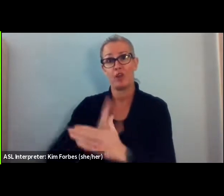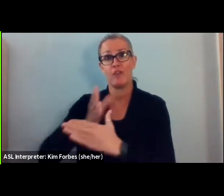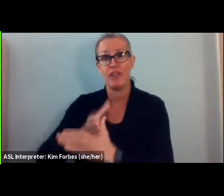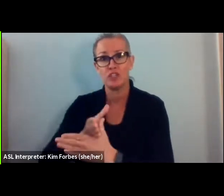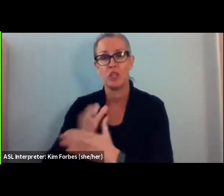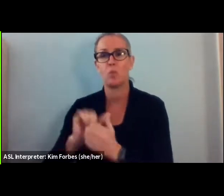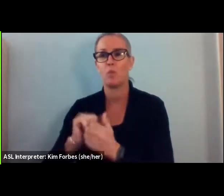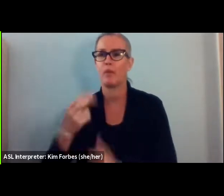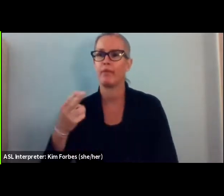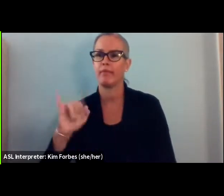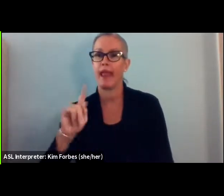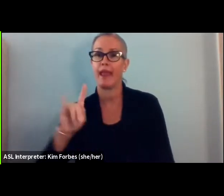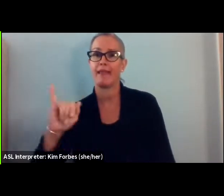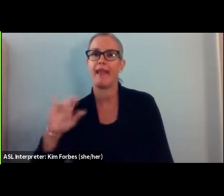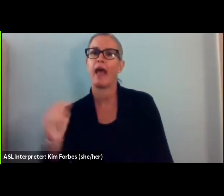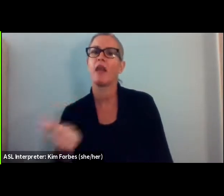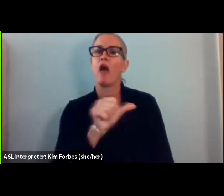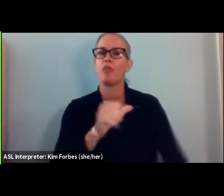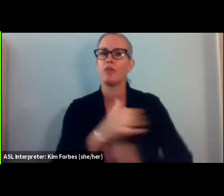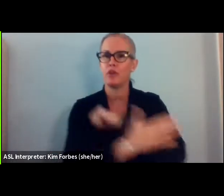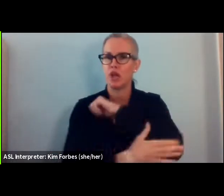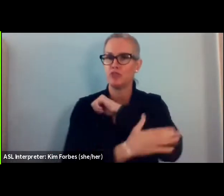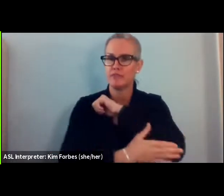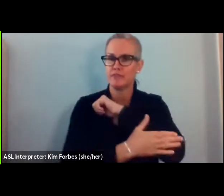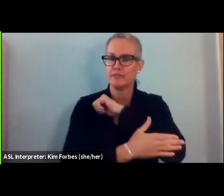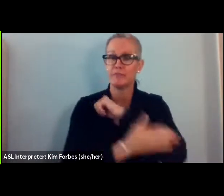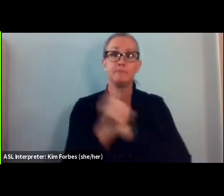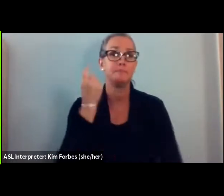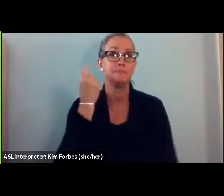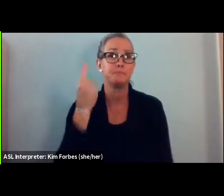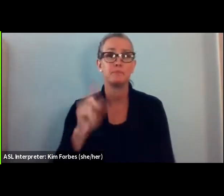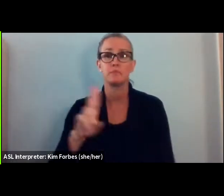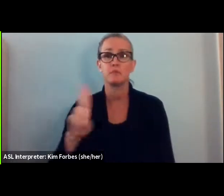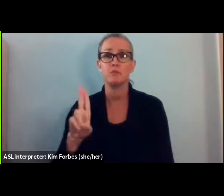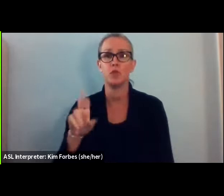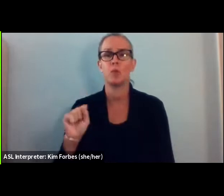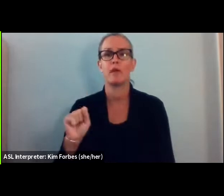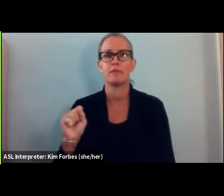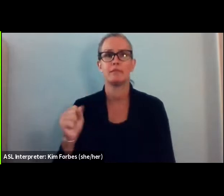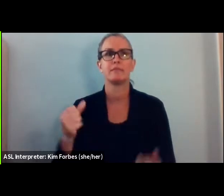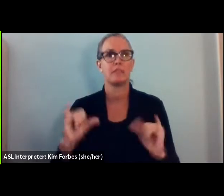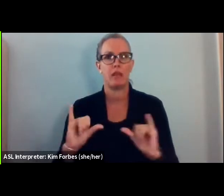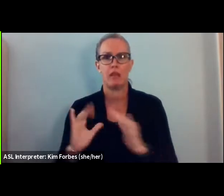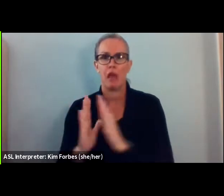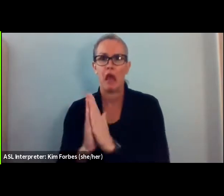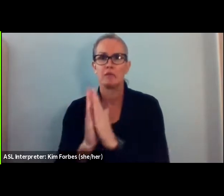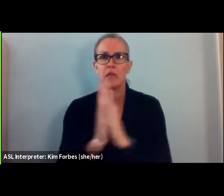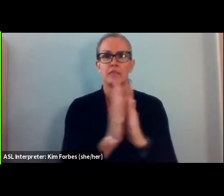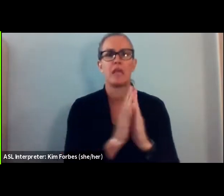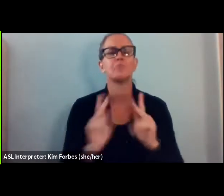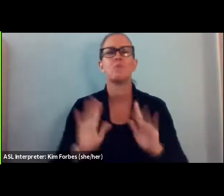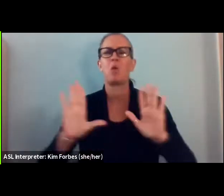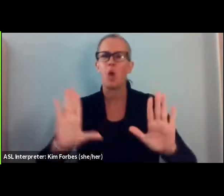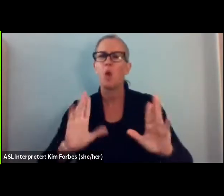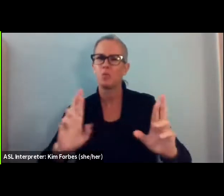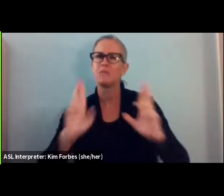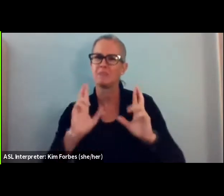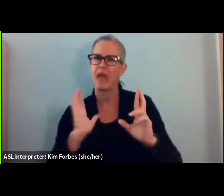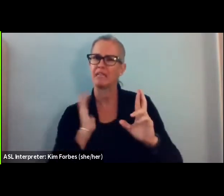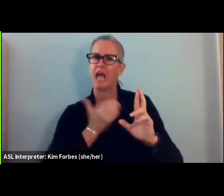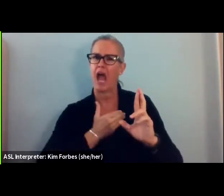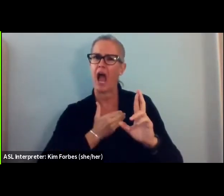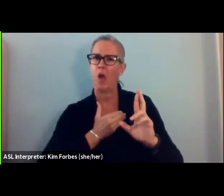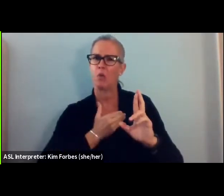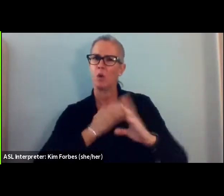interventions in. And while the US continually asks for people to respect its borders, it continues